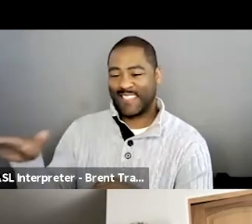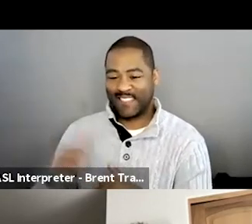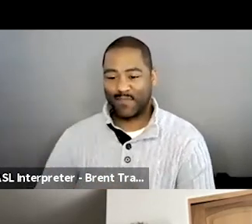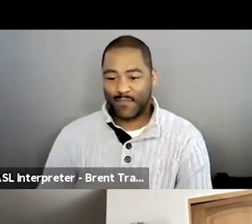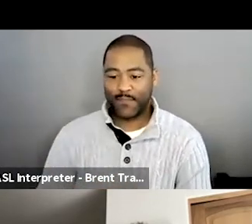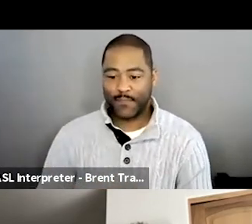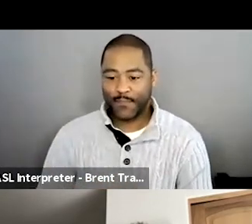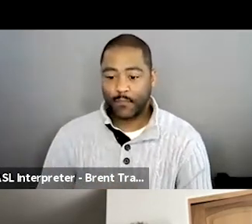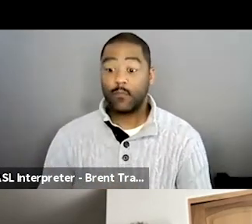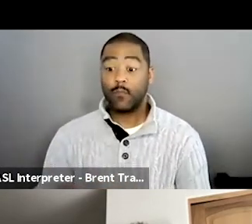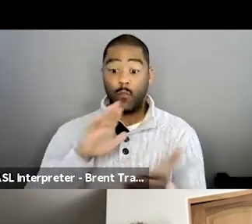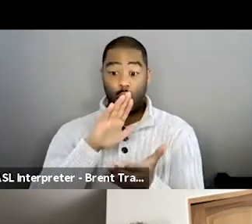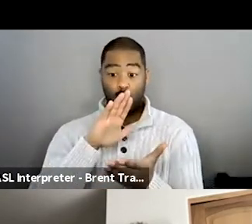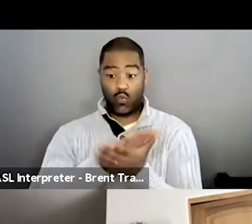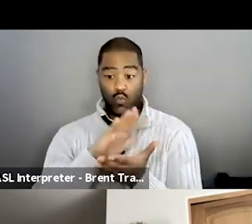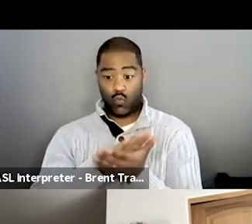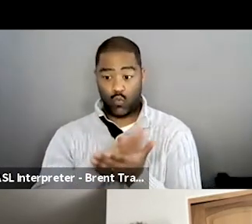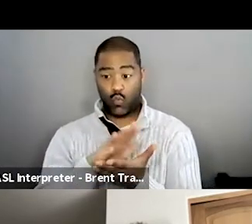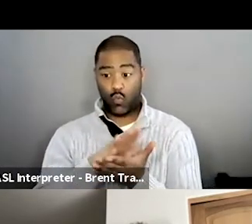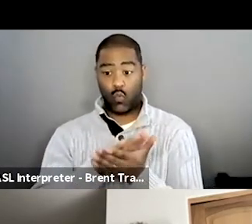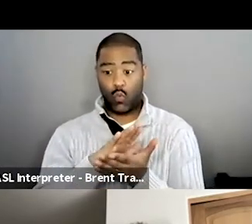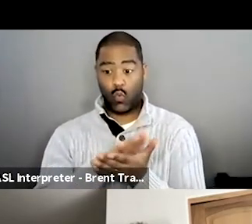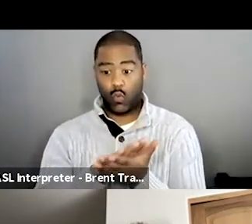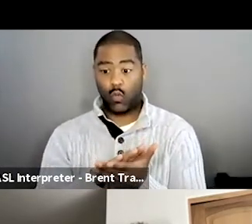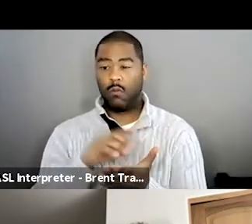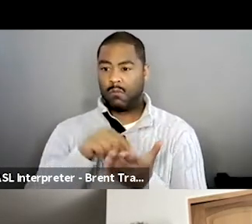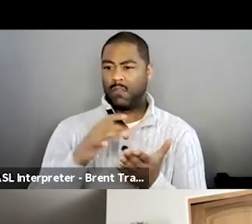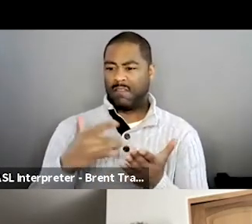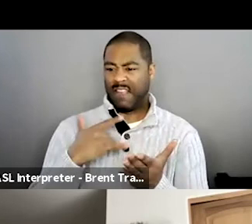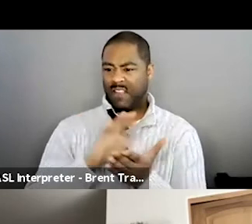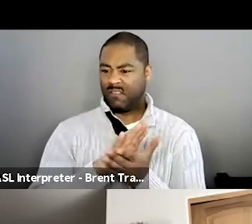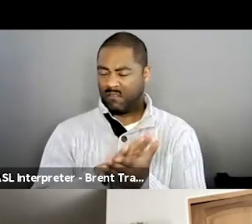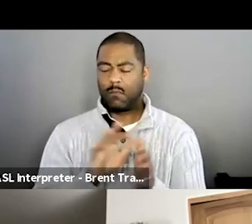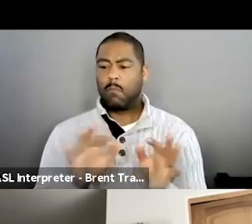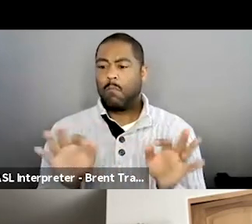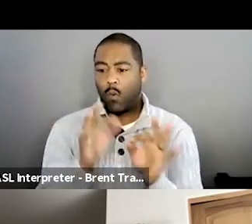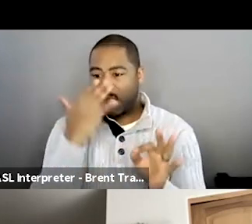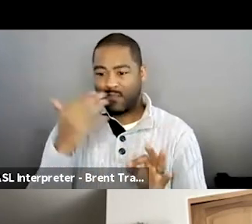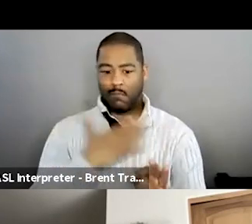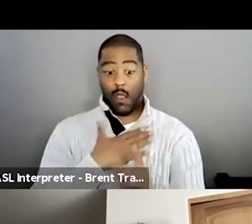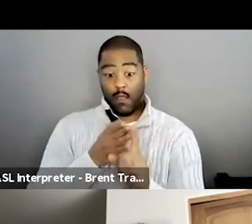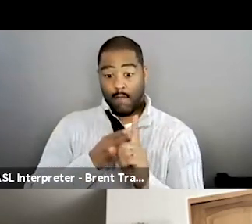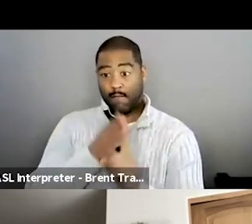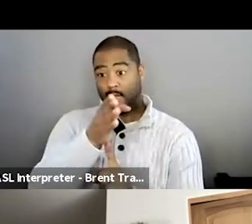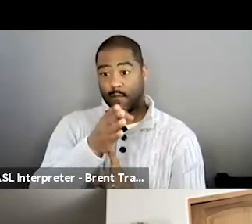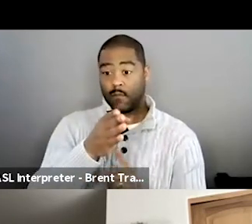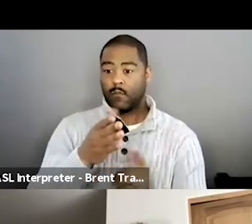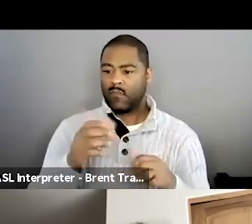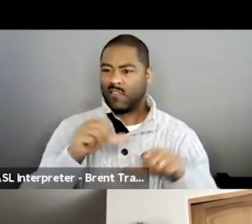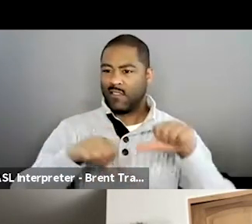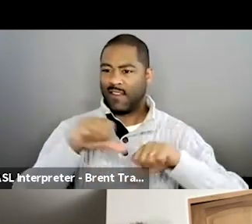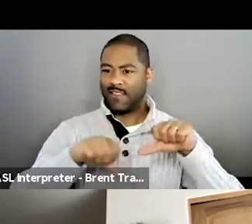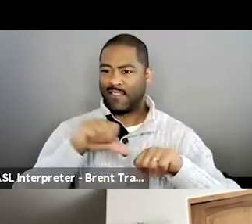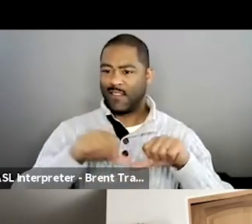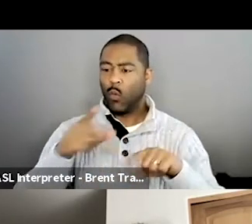that my job field would need school. Like it's science. So you can't just go